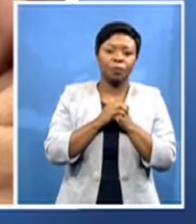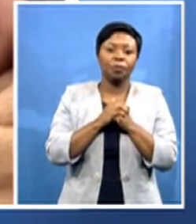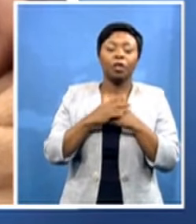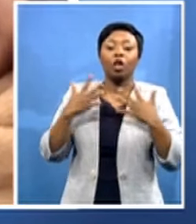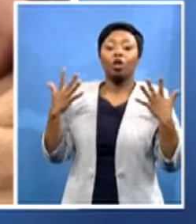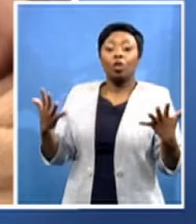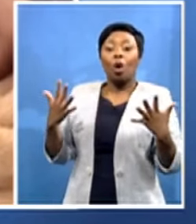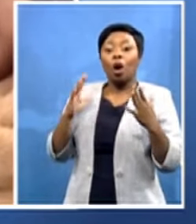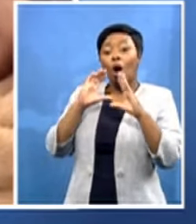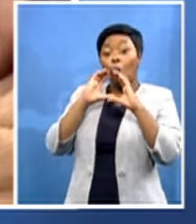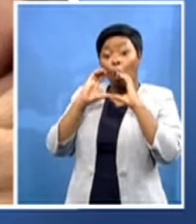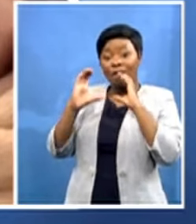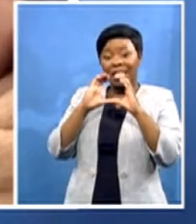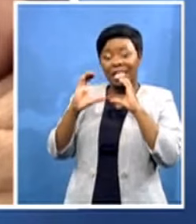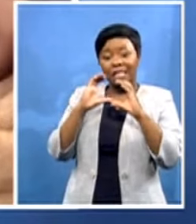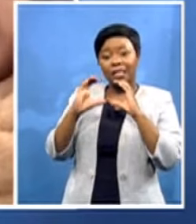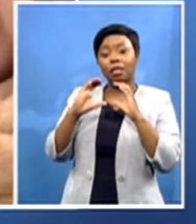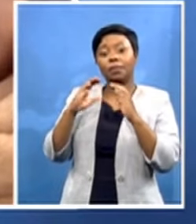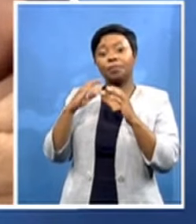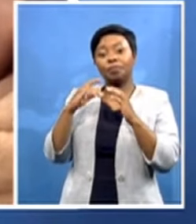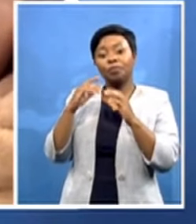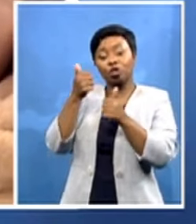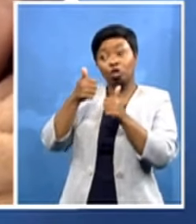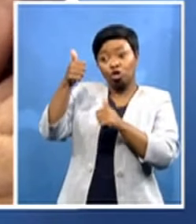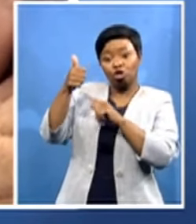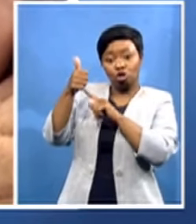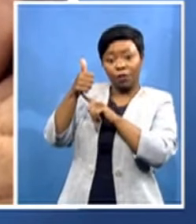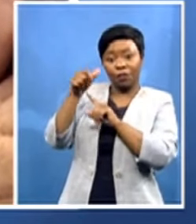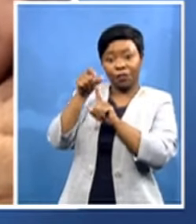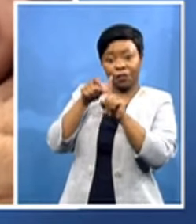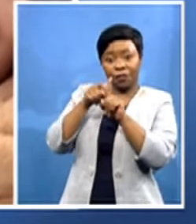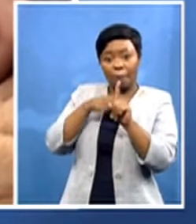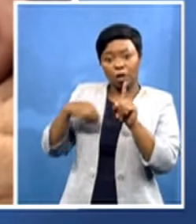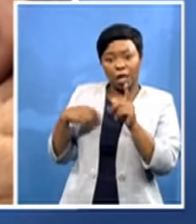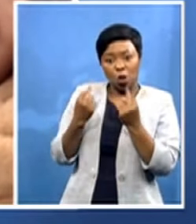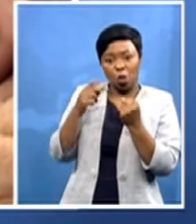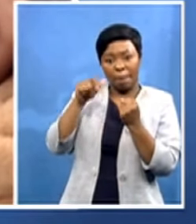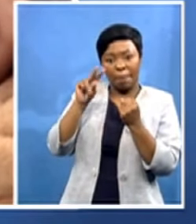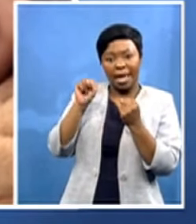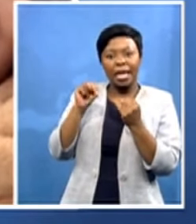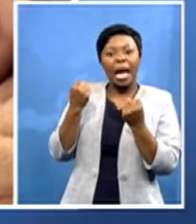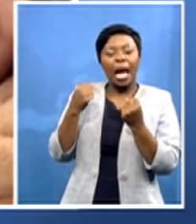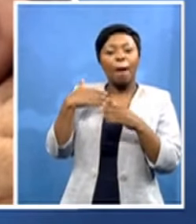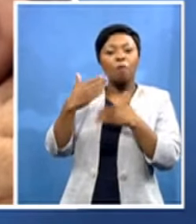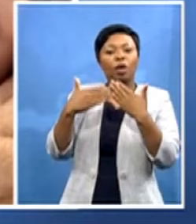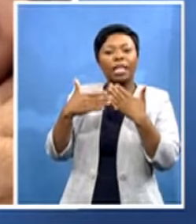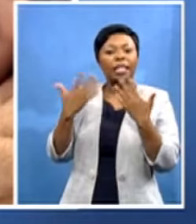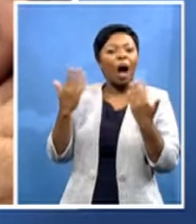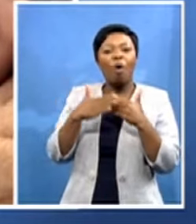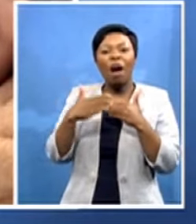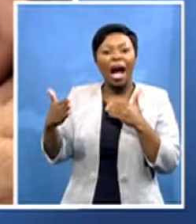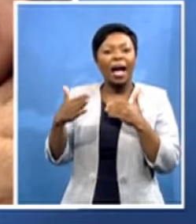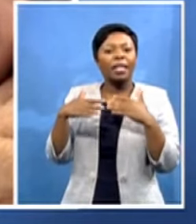chief charumbira uh how far is that process uh what level of certainty exists in terms of him